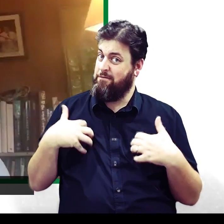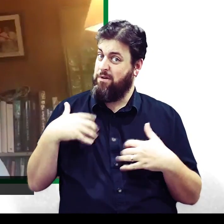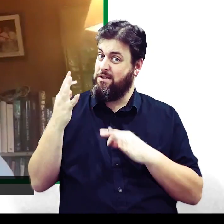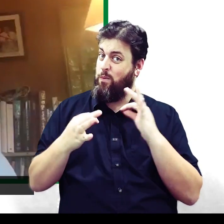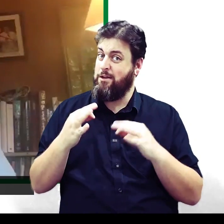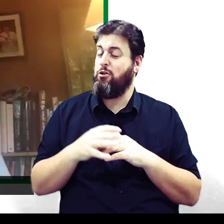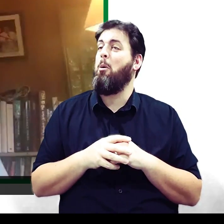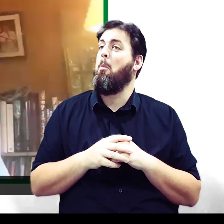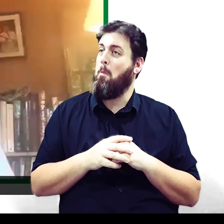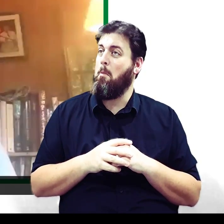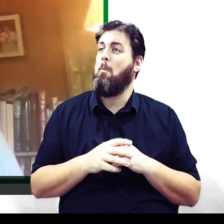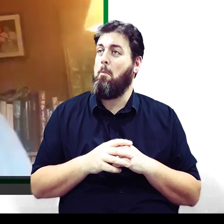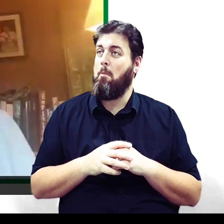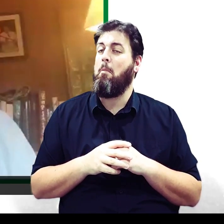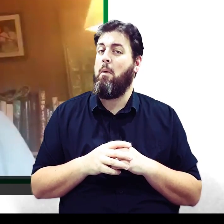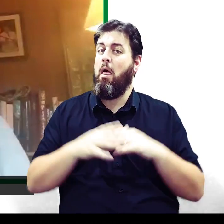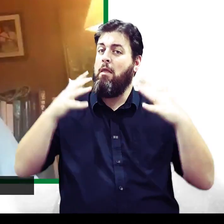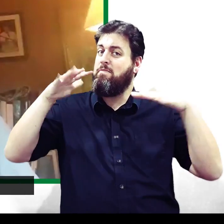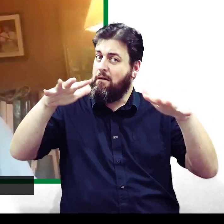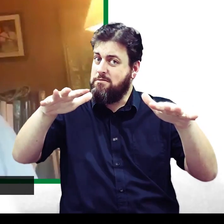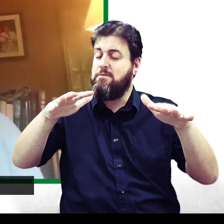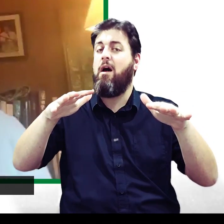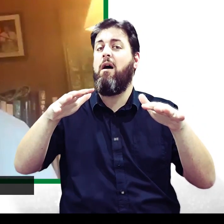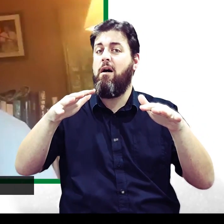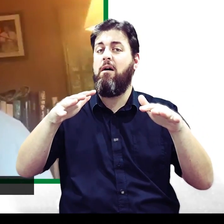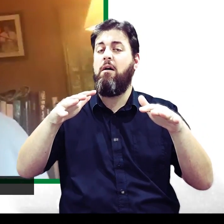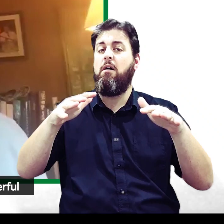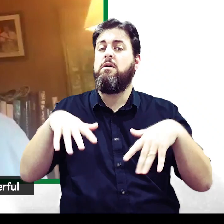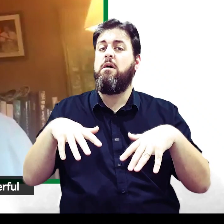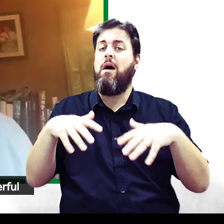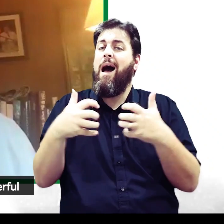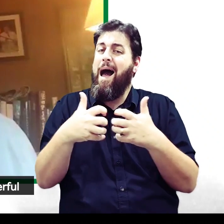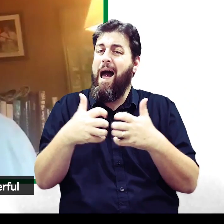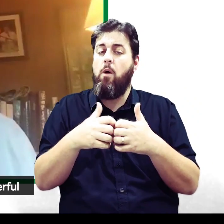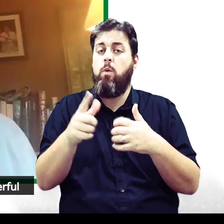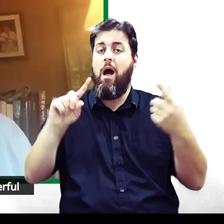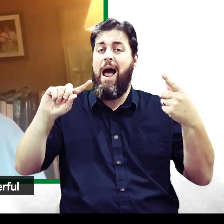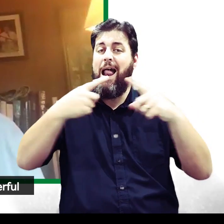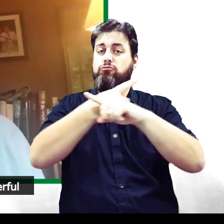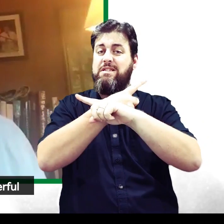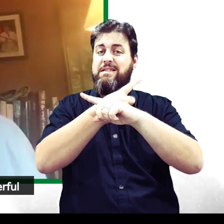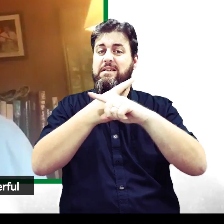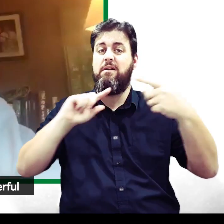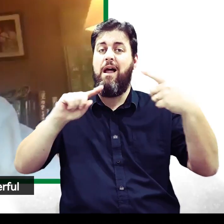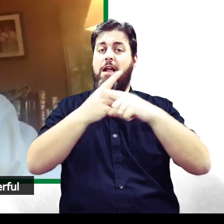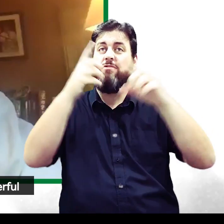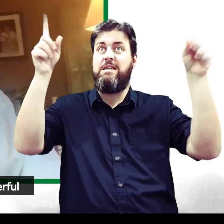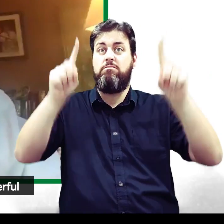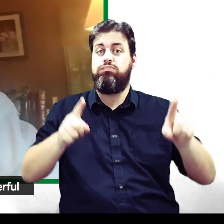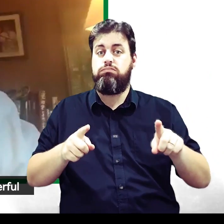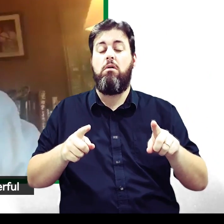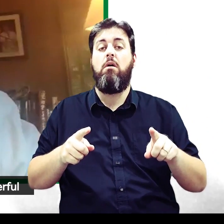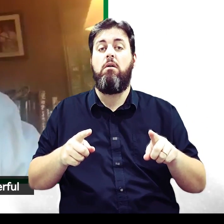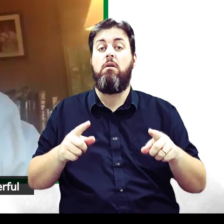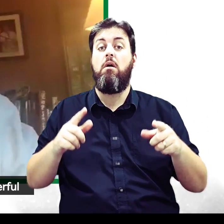that's a really interesting question. Basically, the sound of thunder is simply caused by an electrical discharge. Thunder is